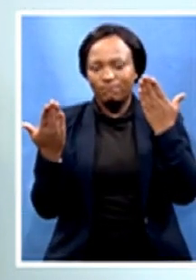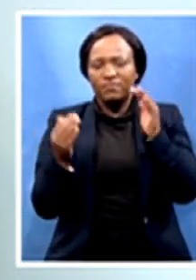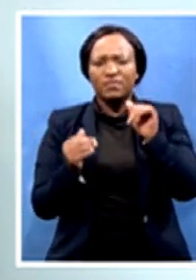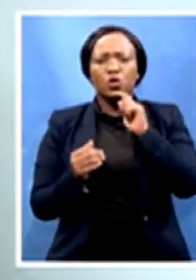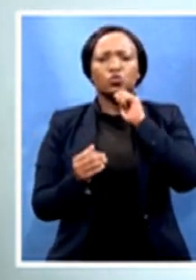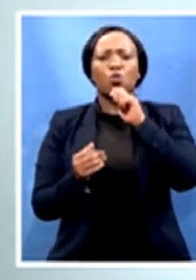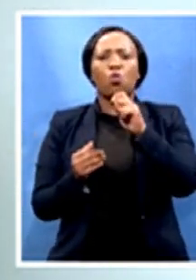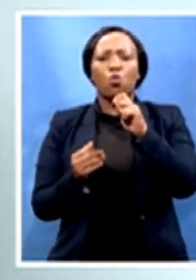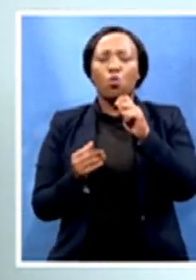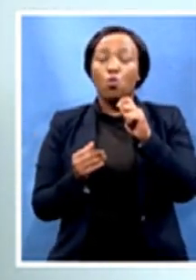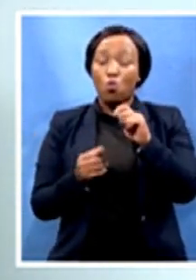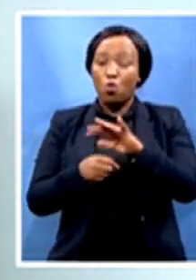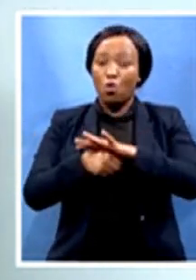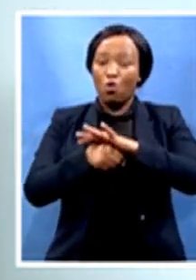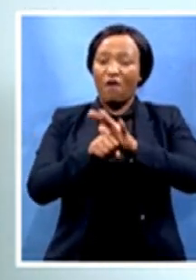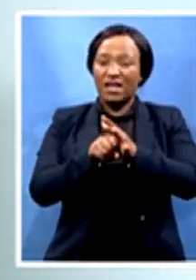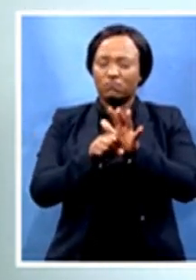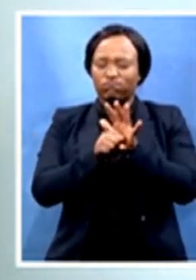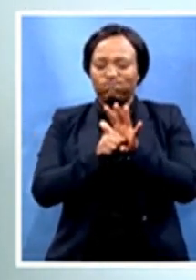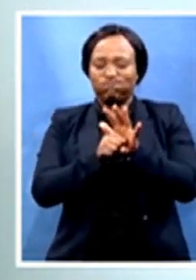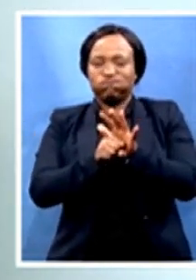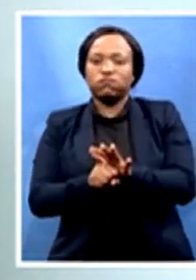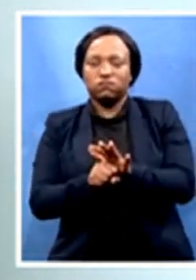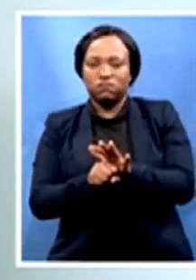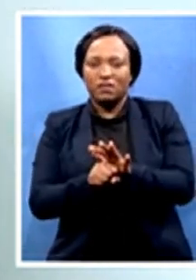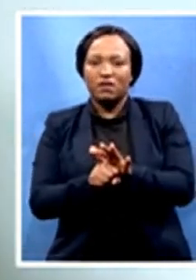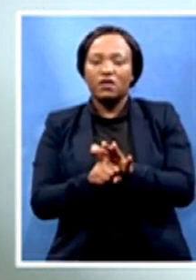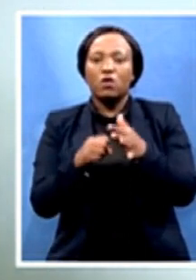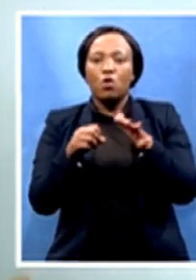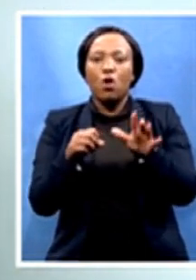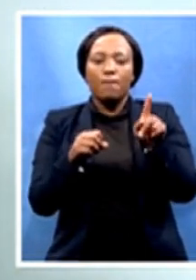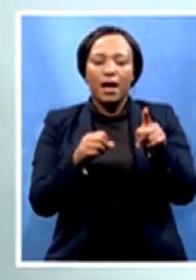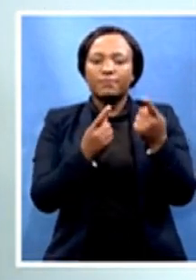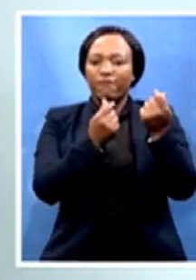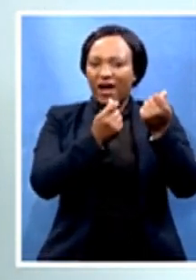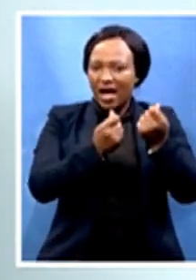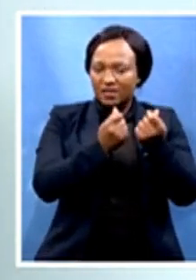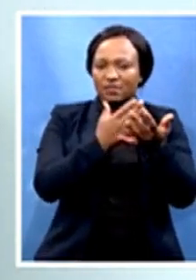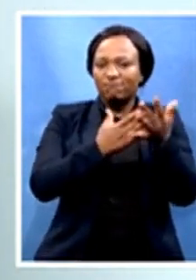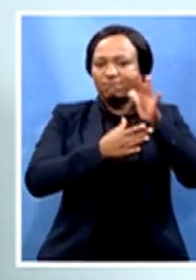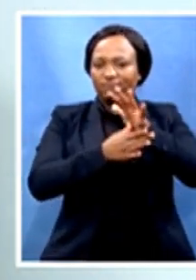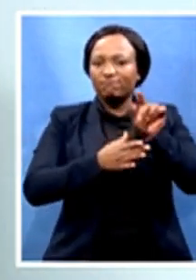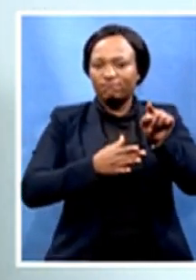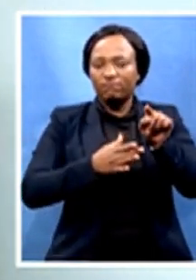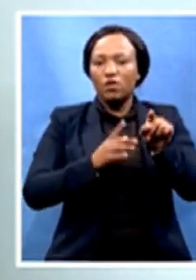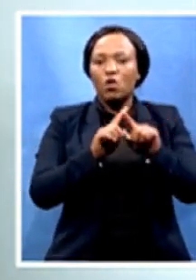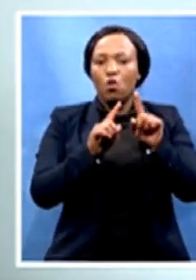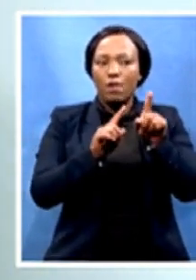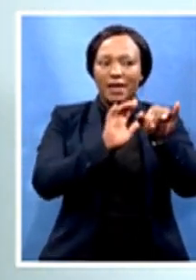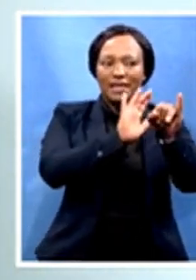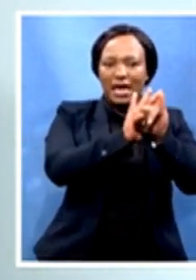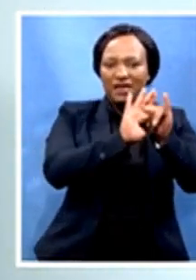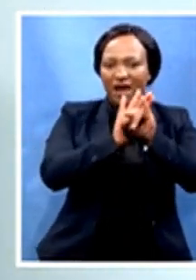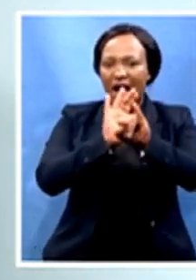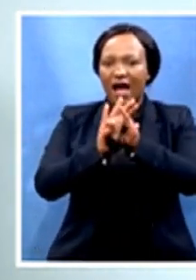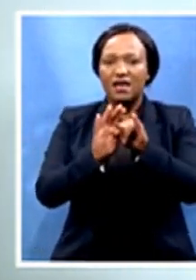We've had to reprioritize funds from all, I mean, we had to identify a basket of services that would use to